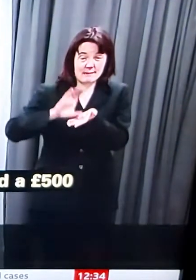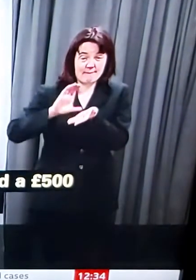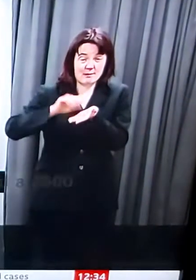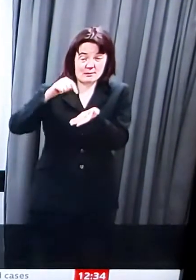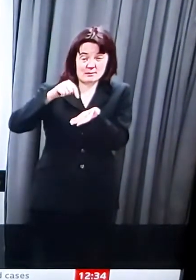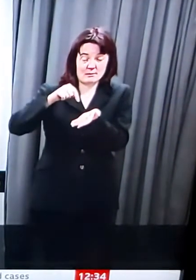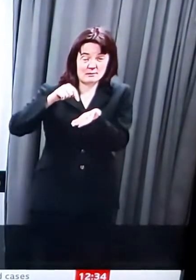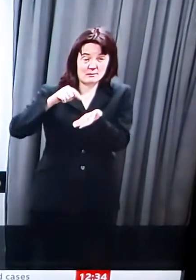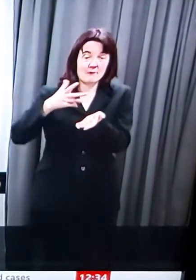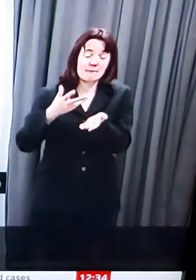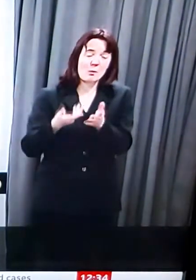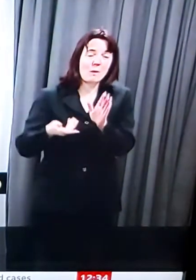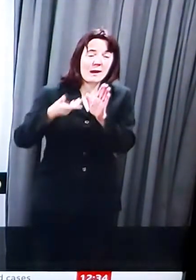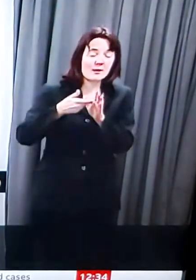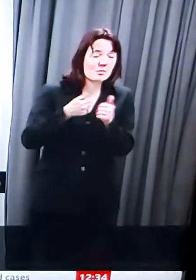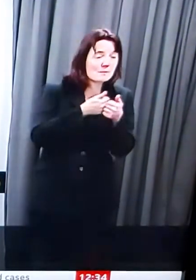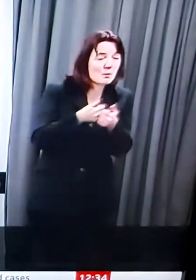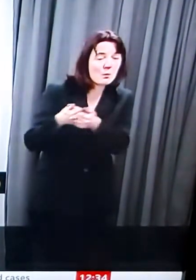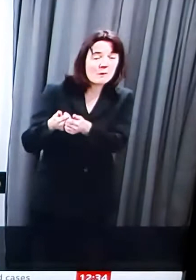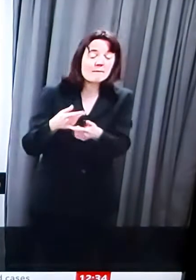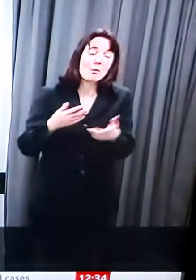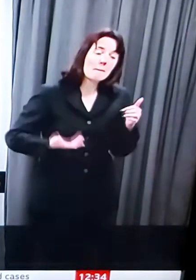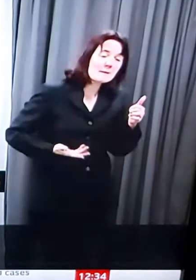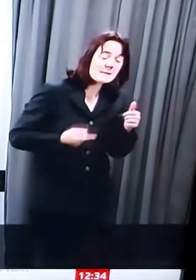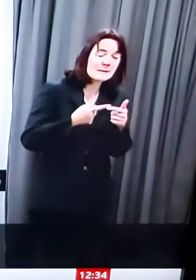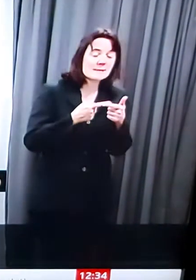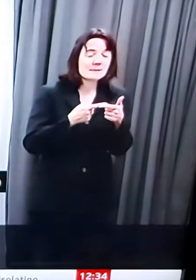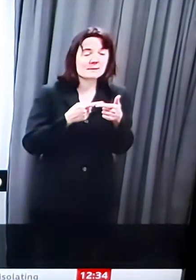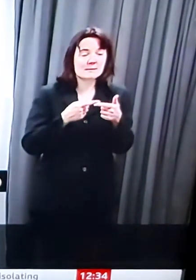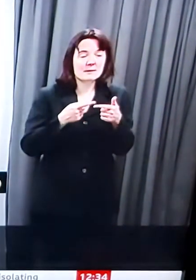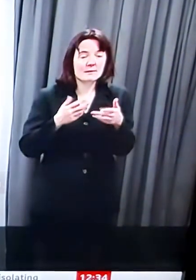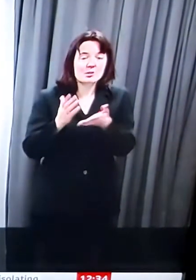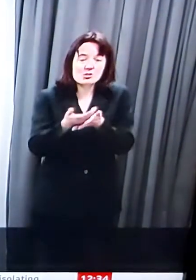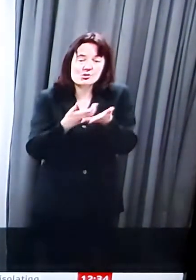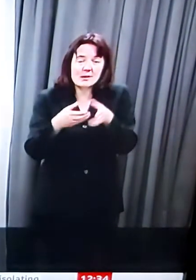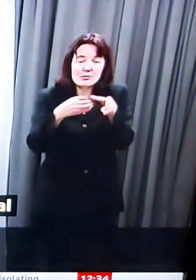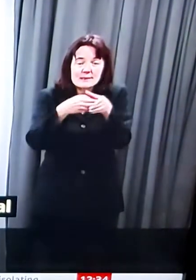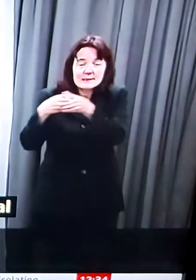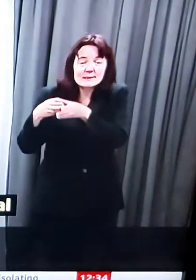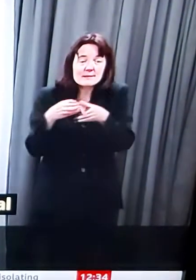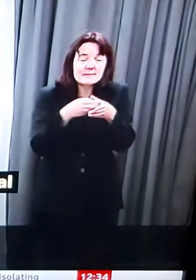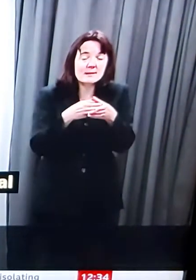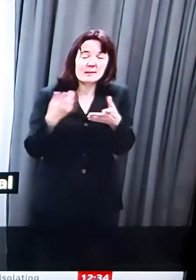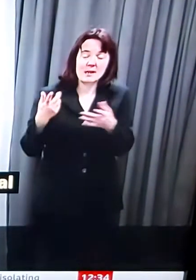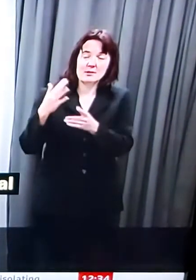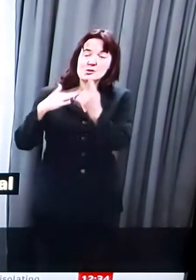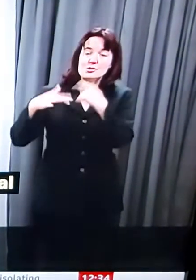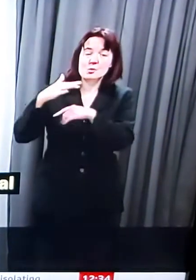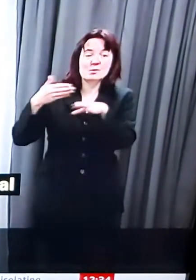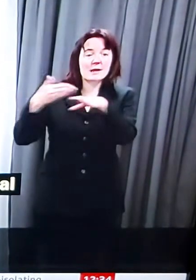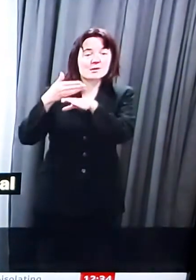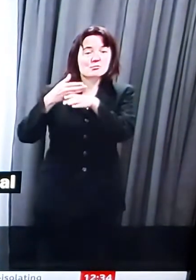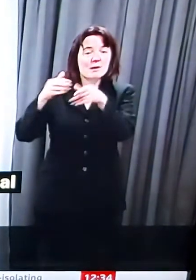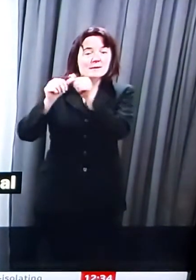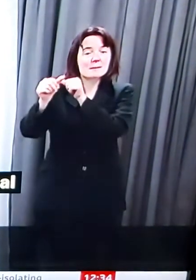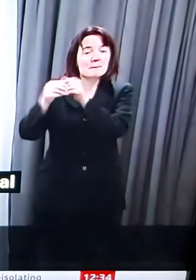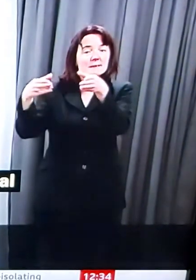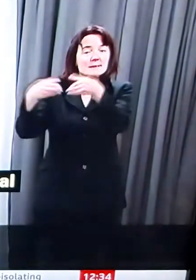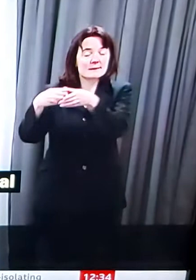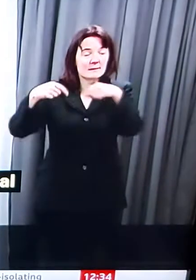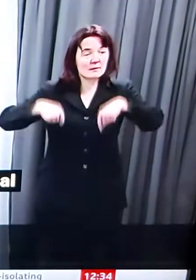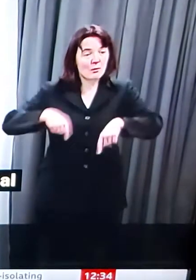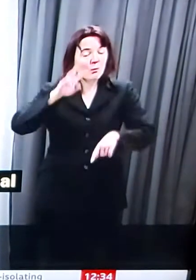for businesses, charities and social enterprises in Wales. This fund will help